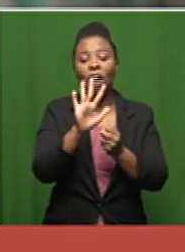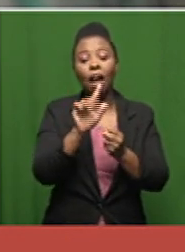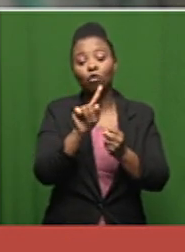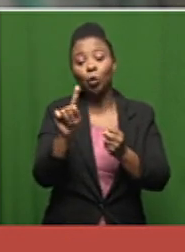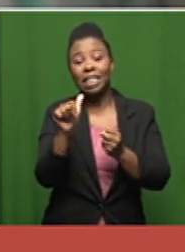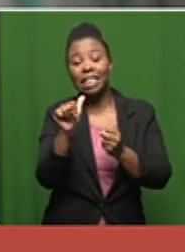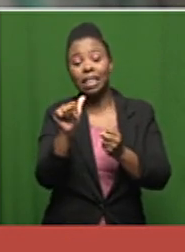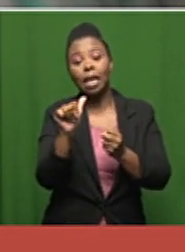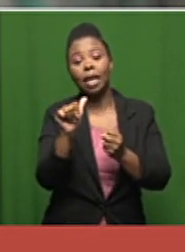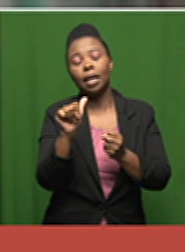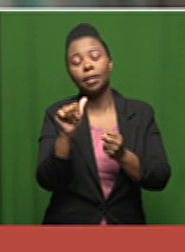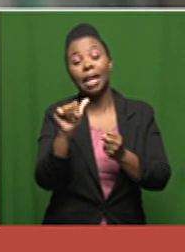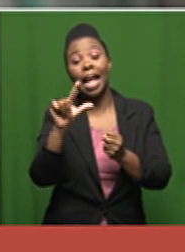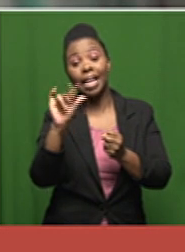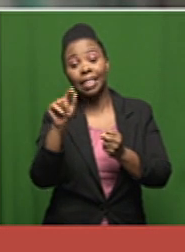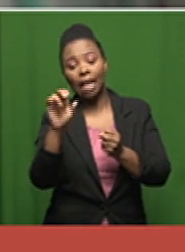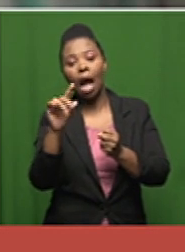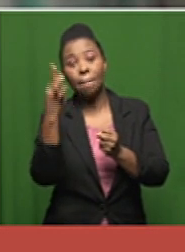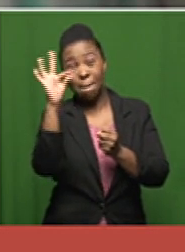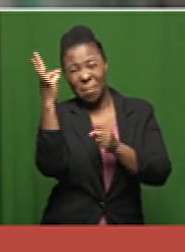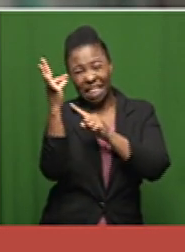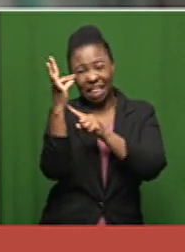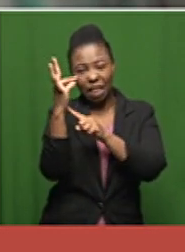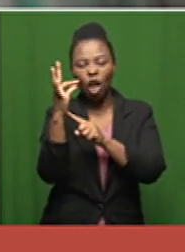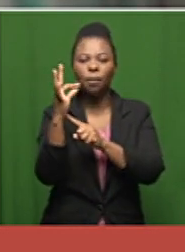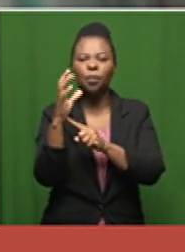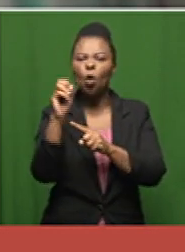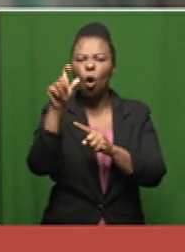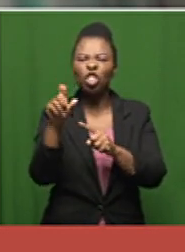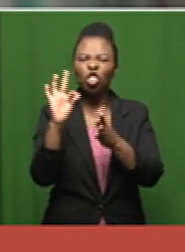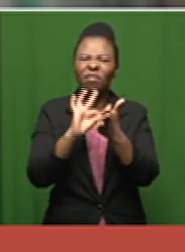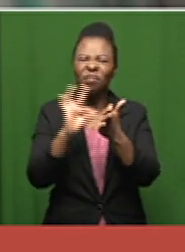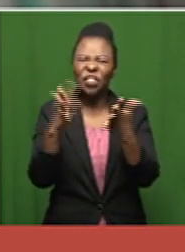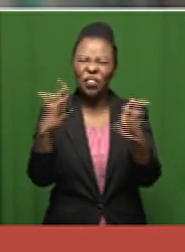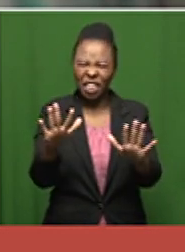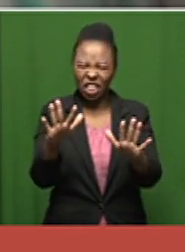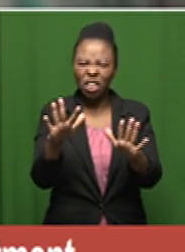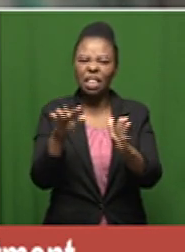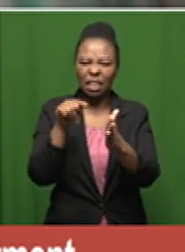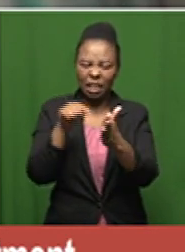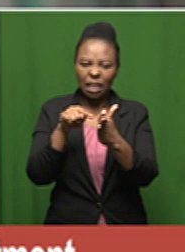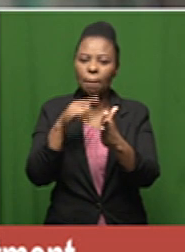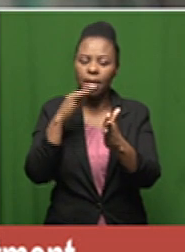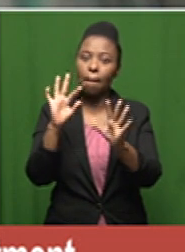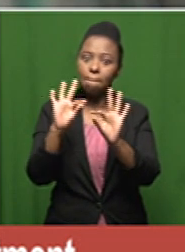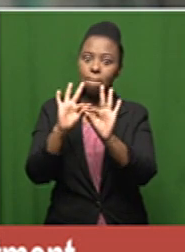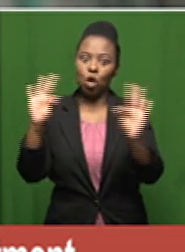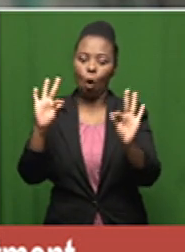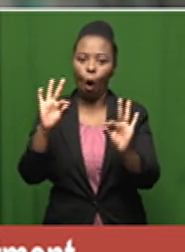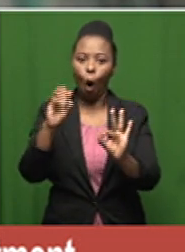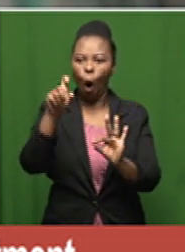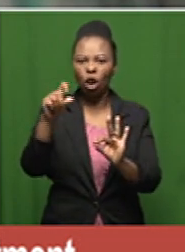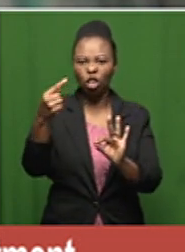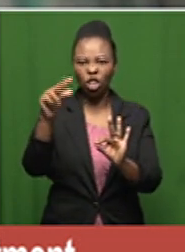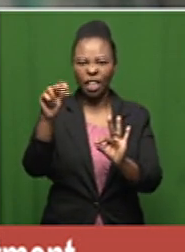of oxygen which has been uh purified and is a um um is pure oxygen that is being